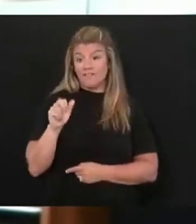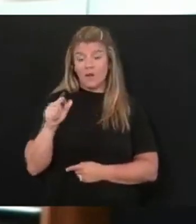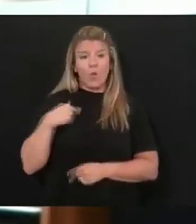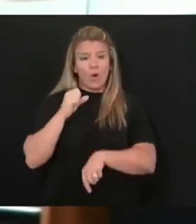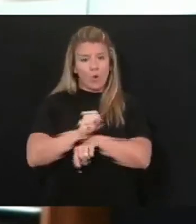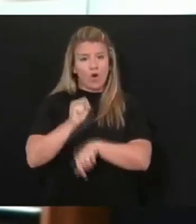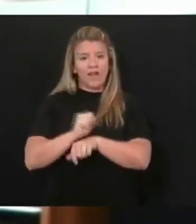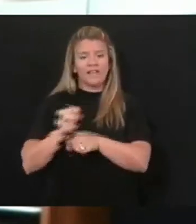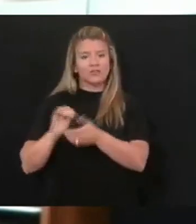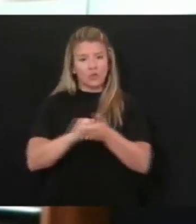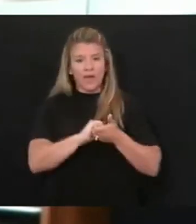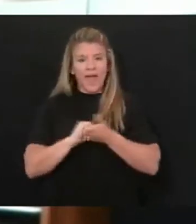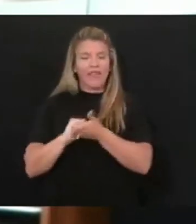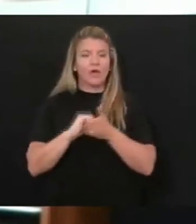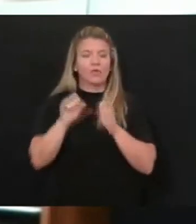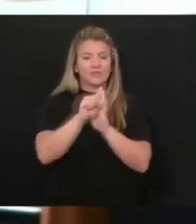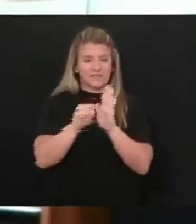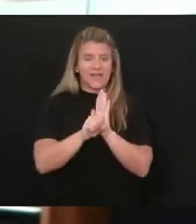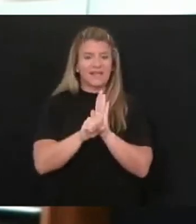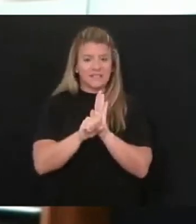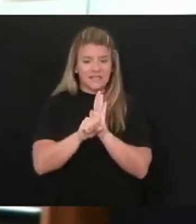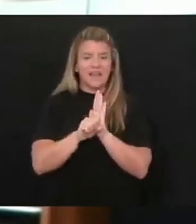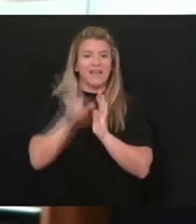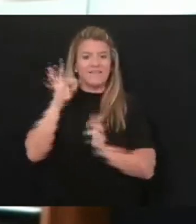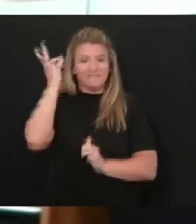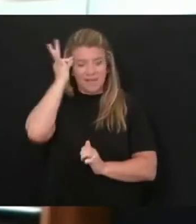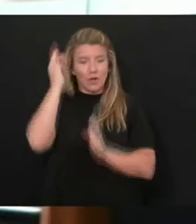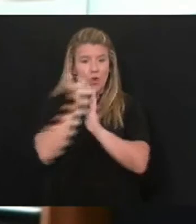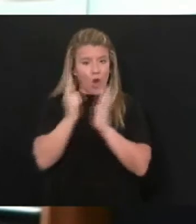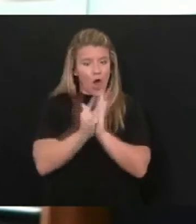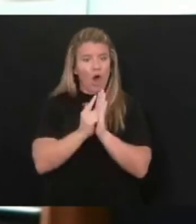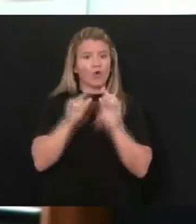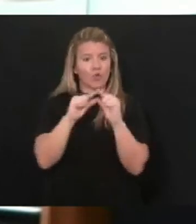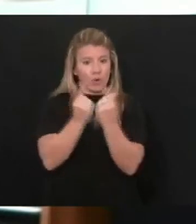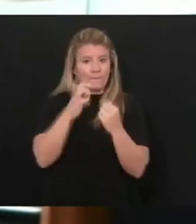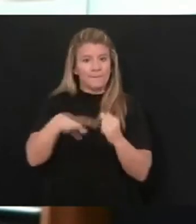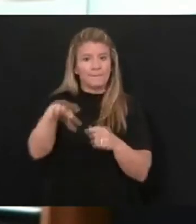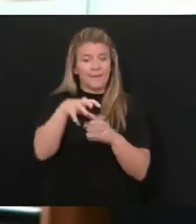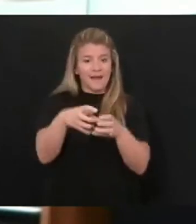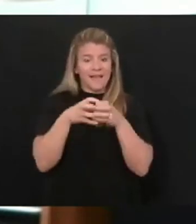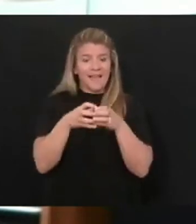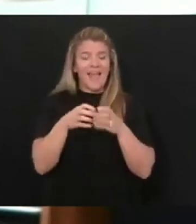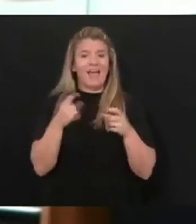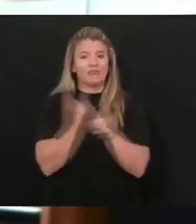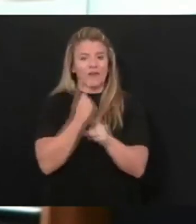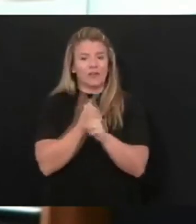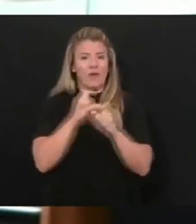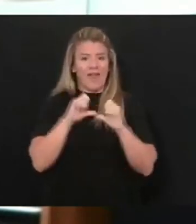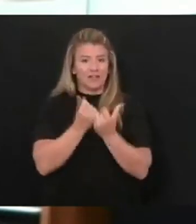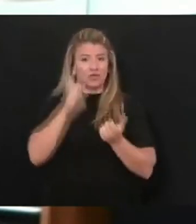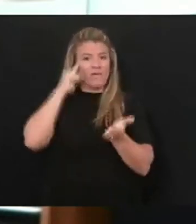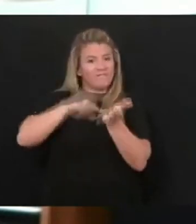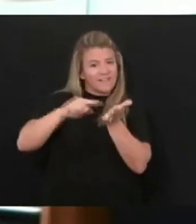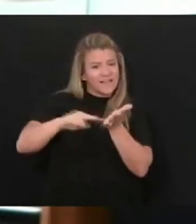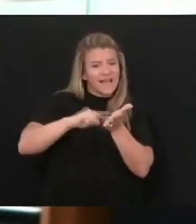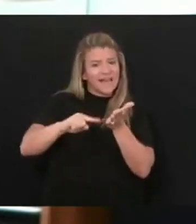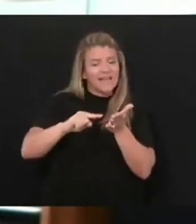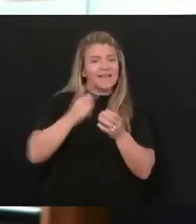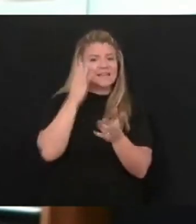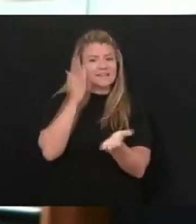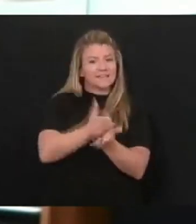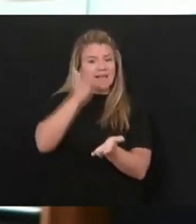collaboration with state and federal law enforcement and regulatory agencies to investigate and prevent fraud.